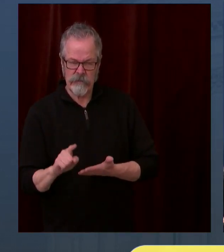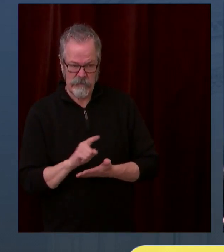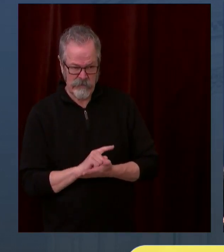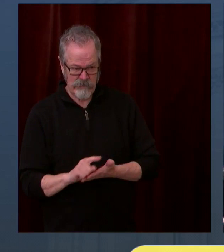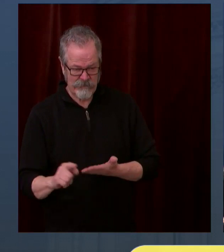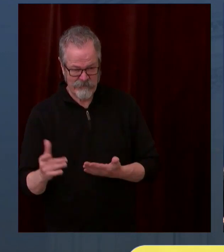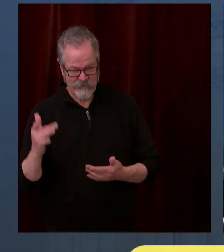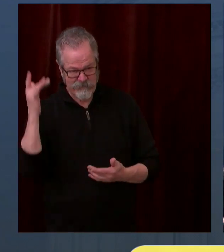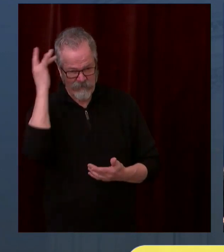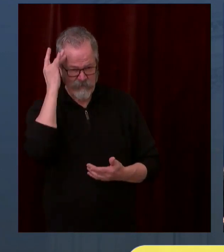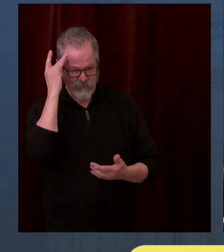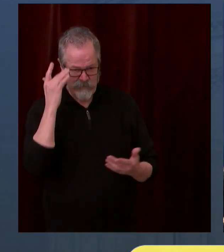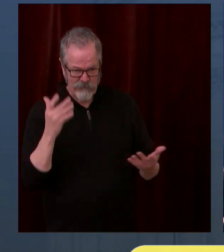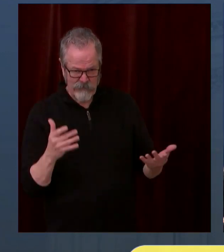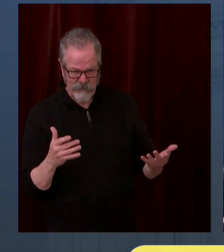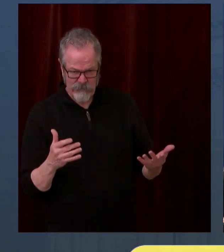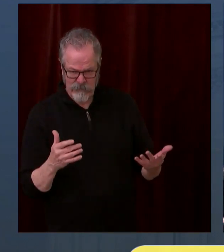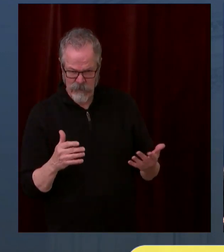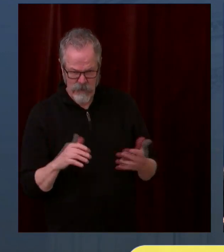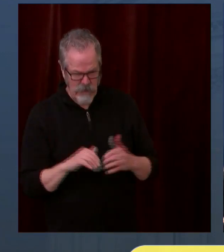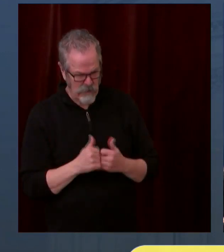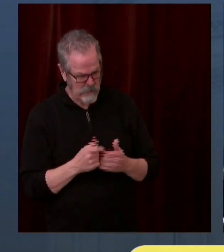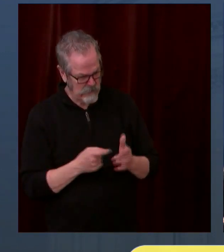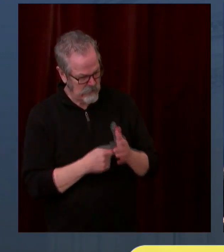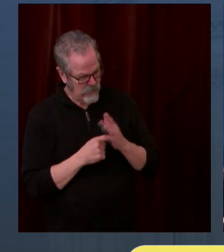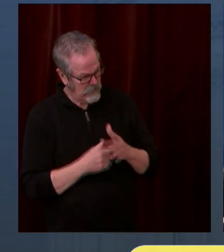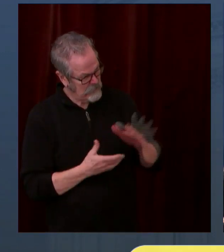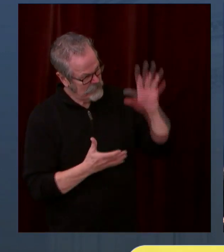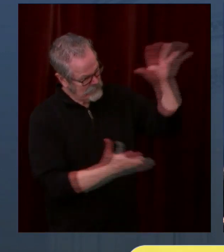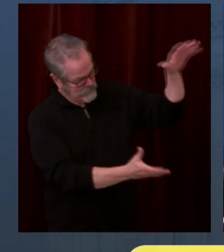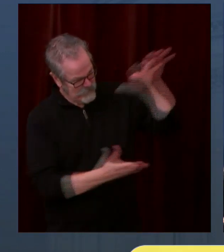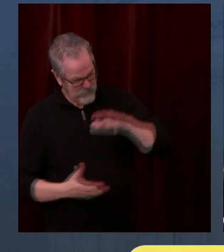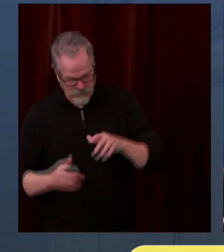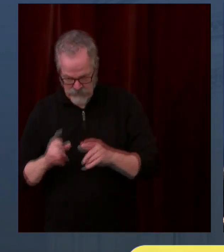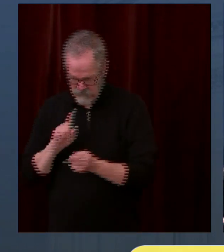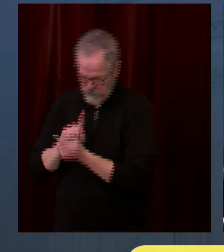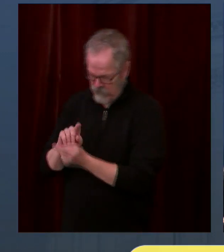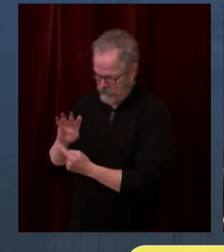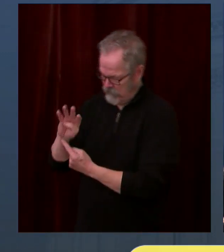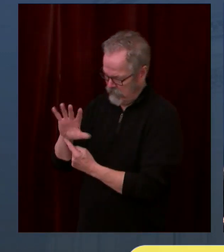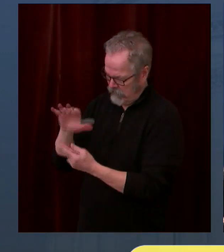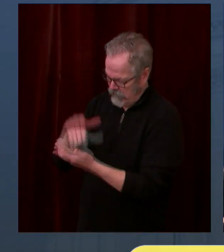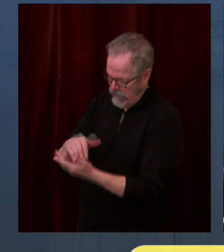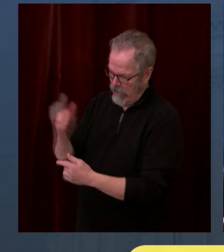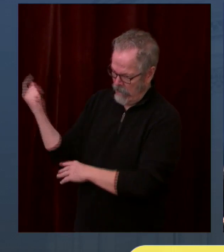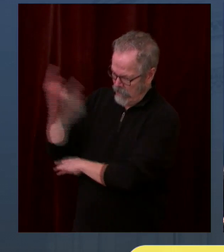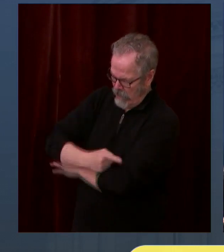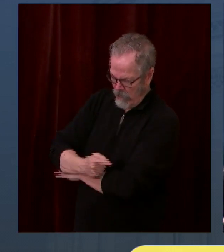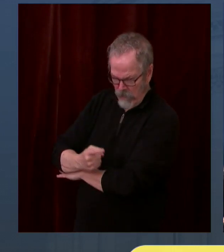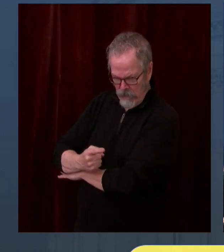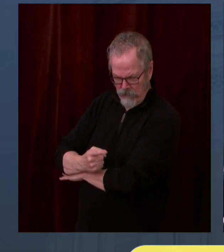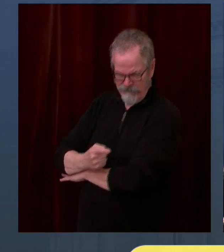approved? AstraZeneca, can we can we do this? Dr. we've talked to Pfizer